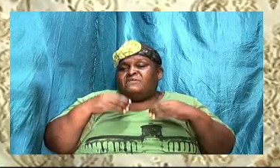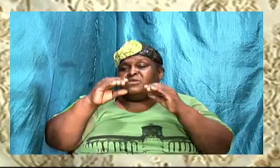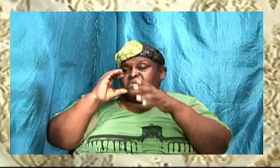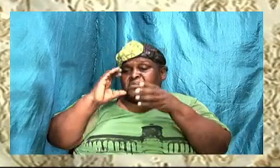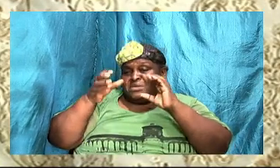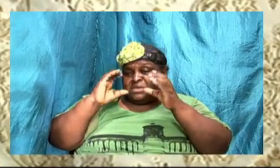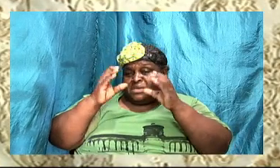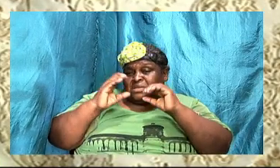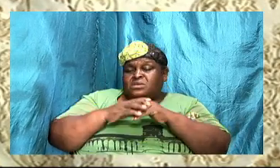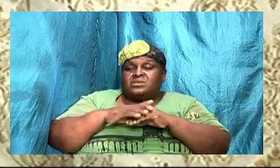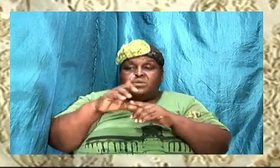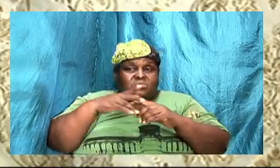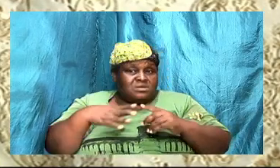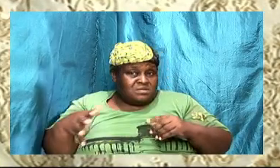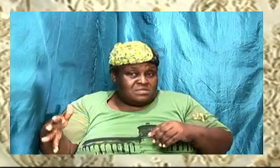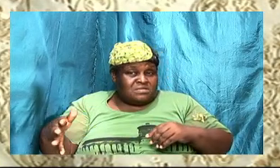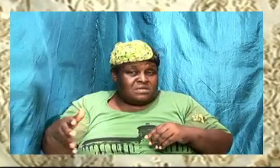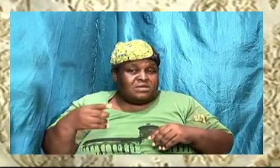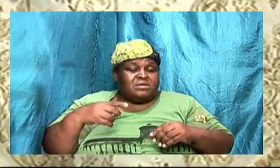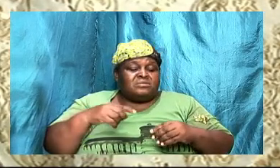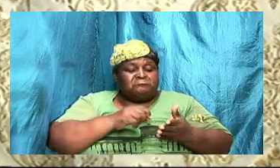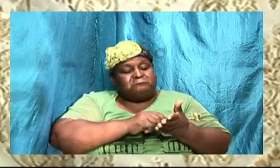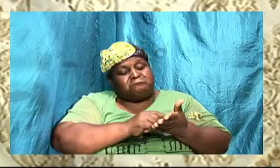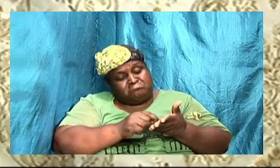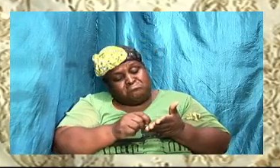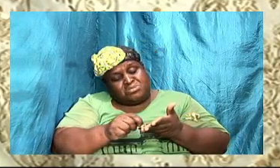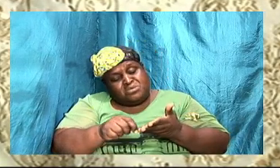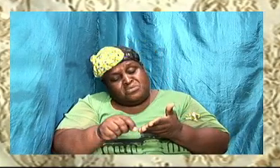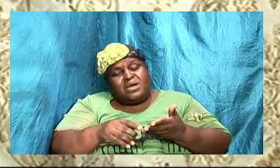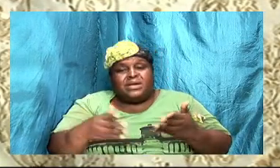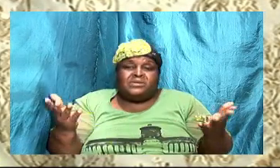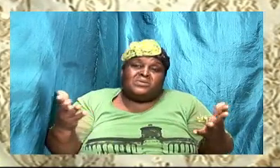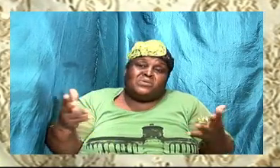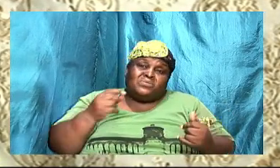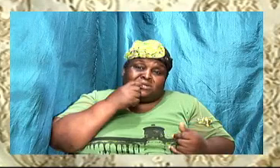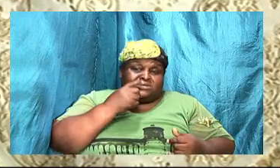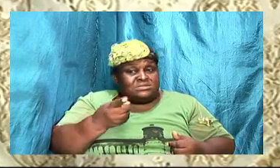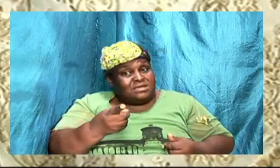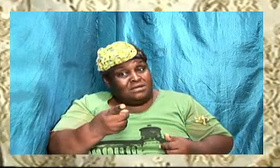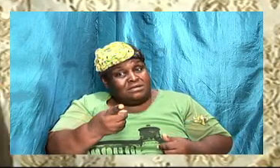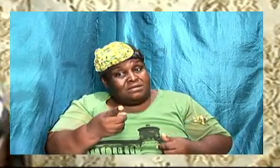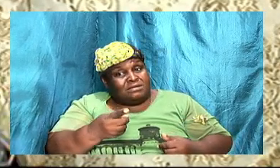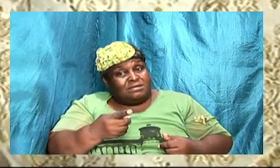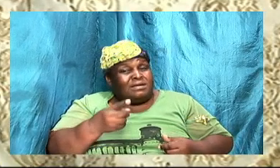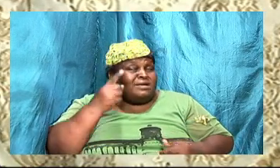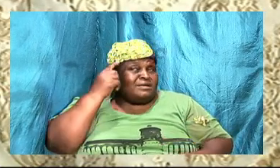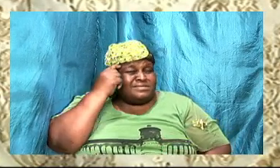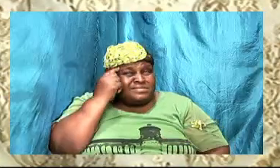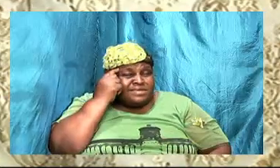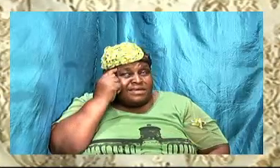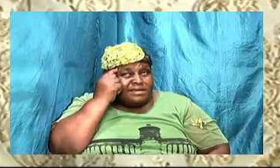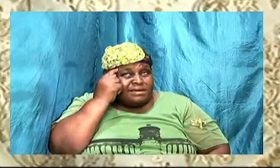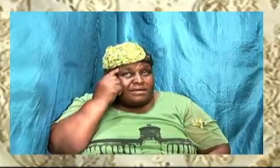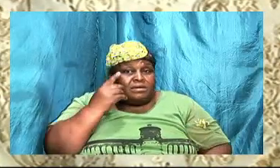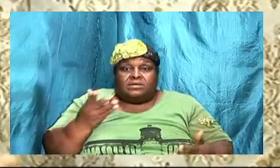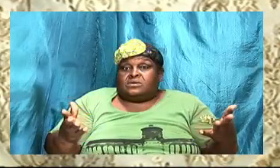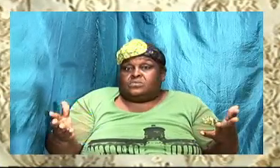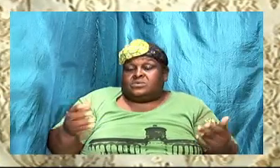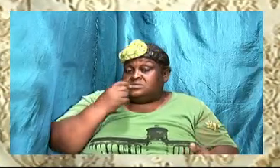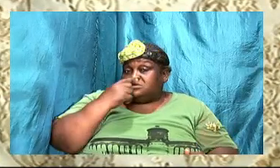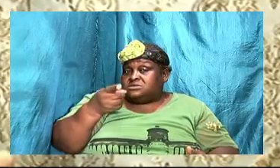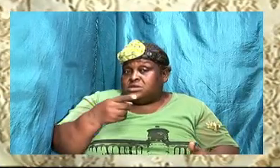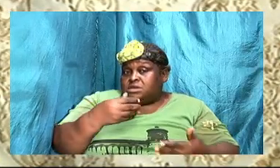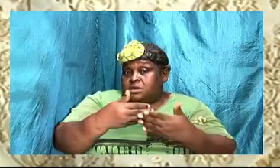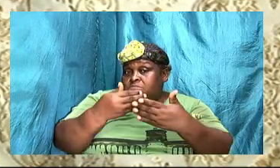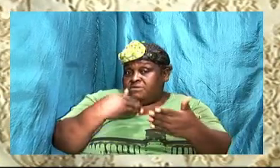one of the things that we should do is to write down what it is that we are going to say and think about what it is that we are going to say before